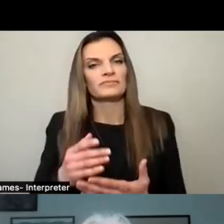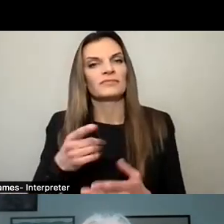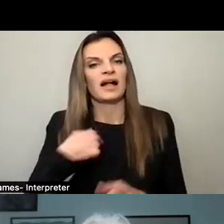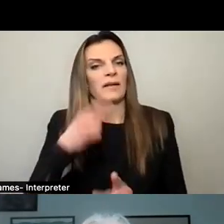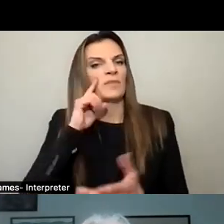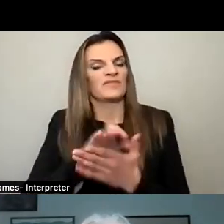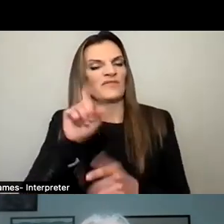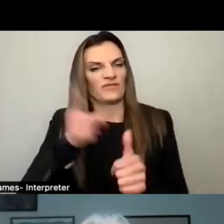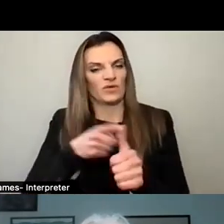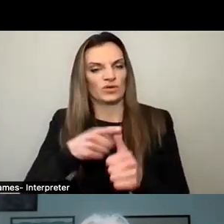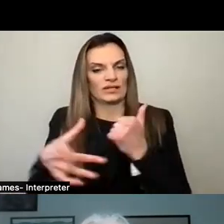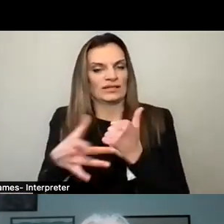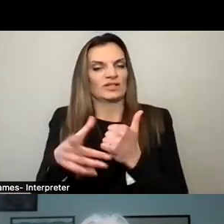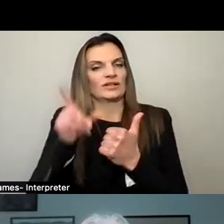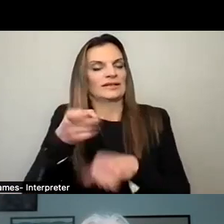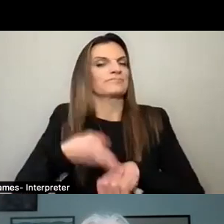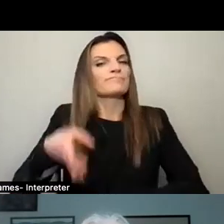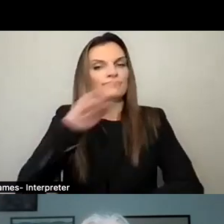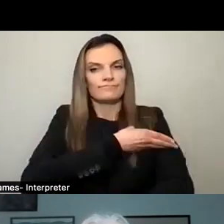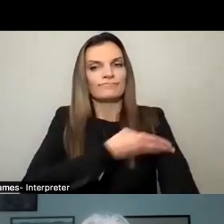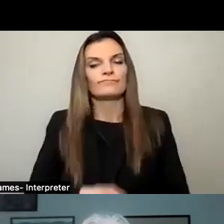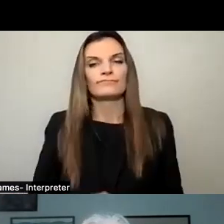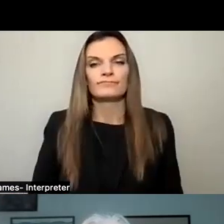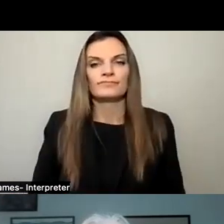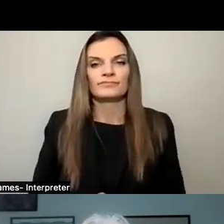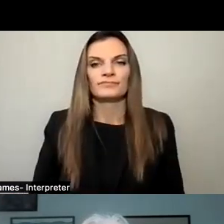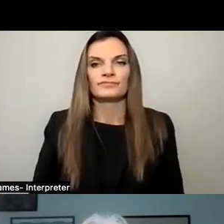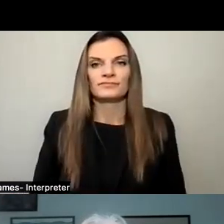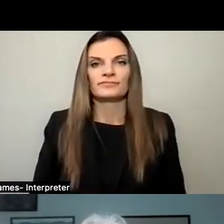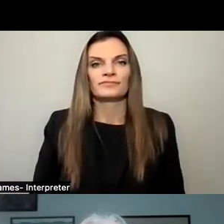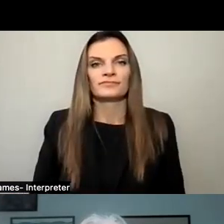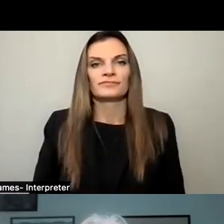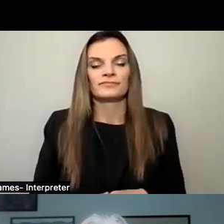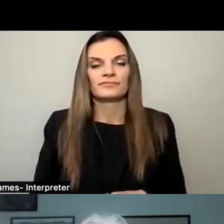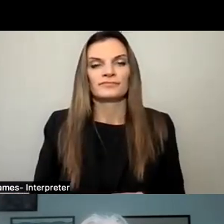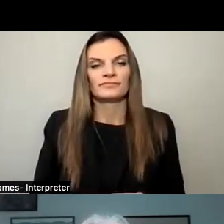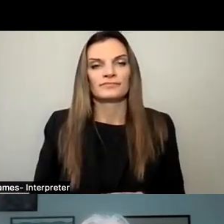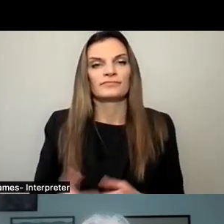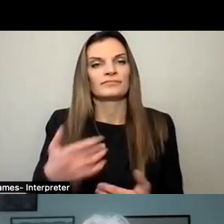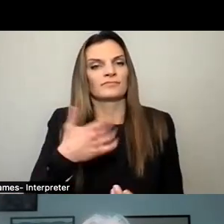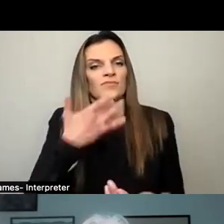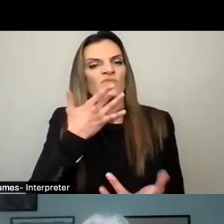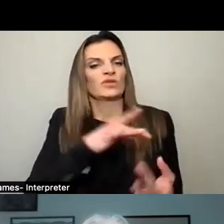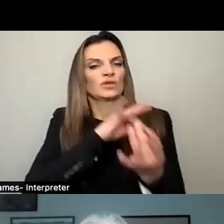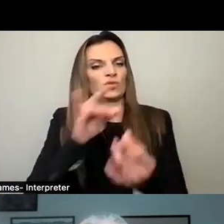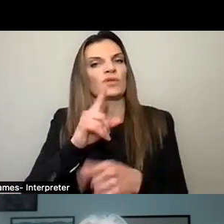I would really want to see the technology cleaned up and really much more functional